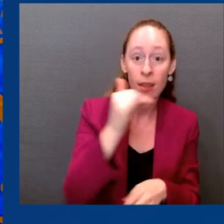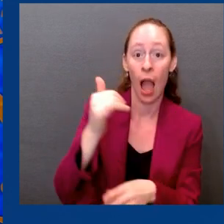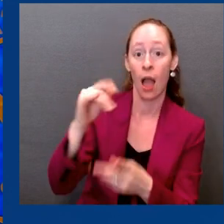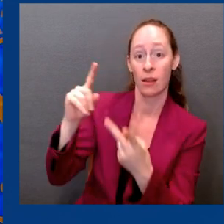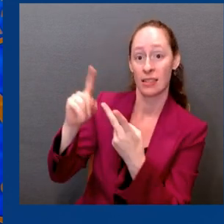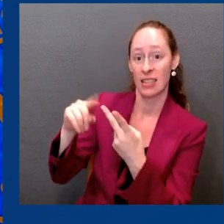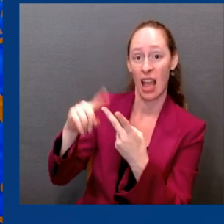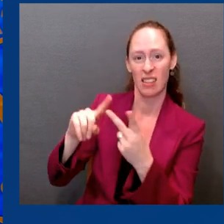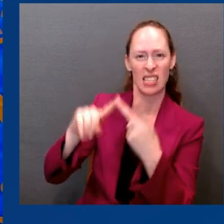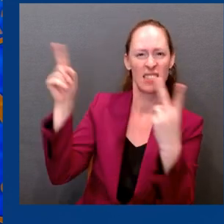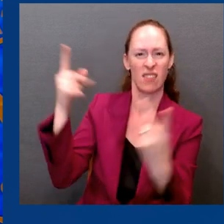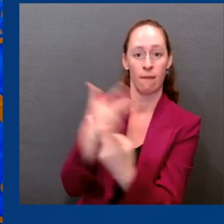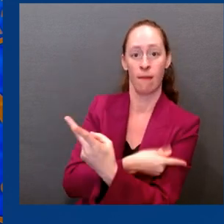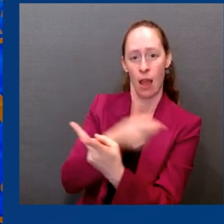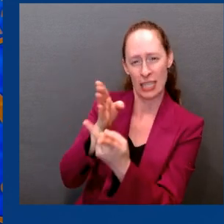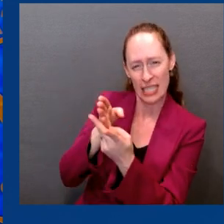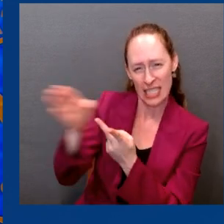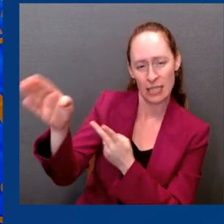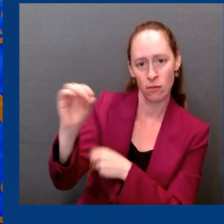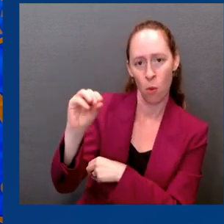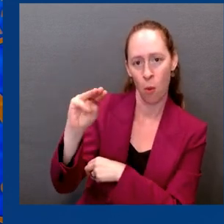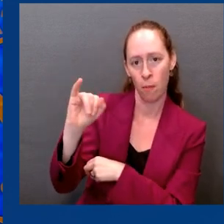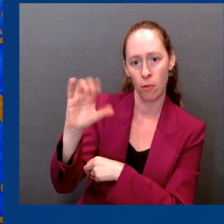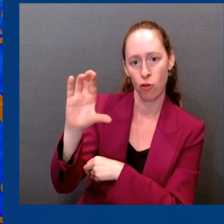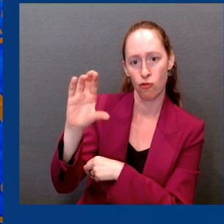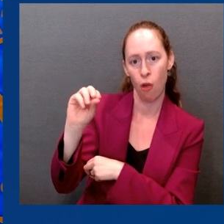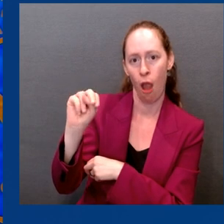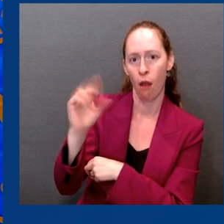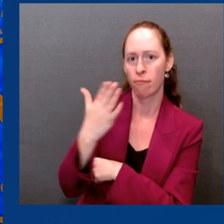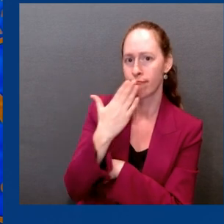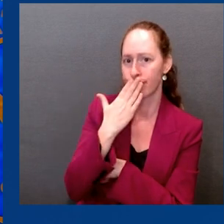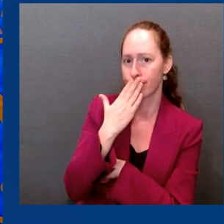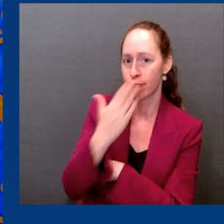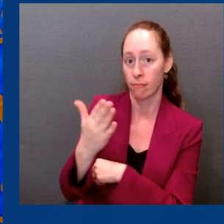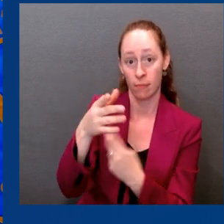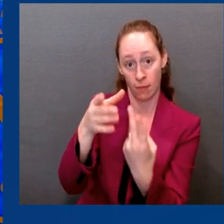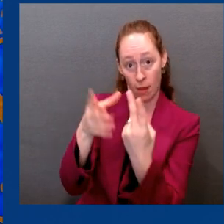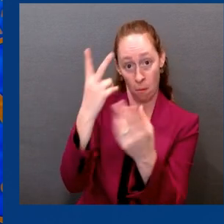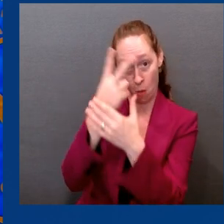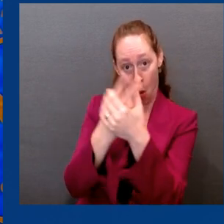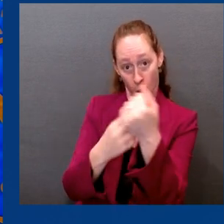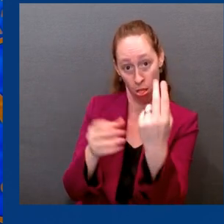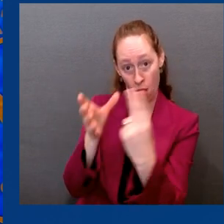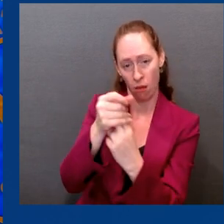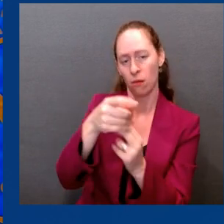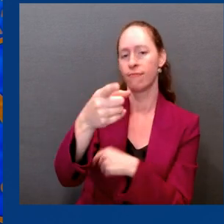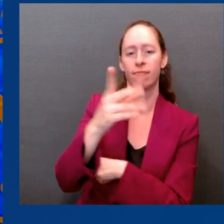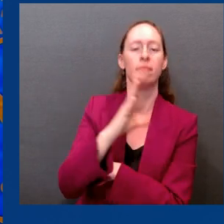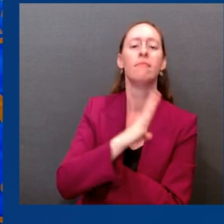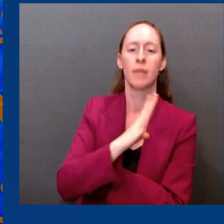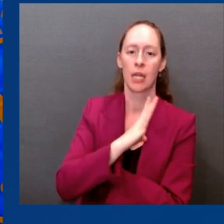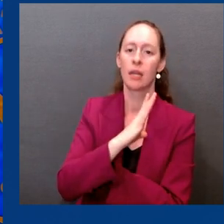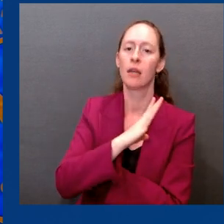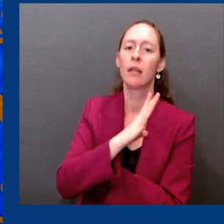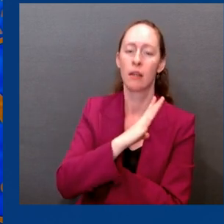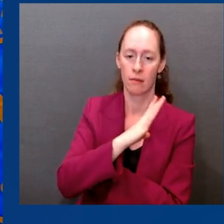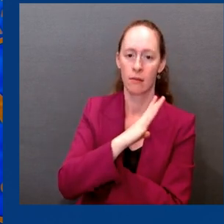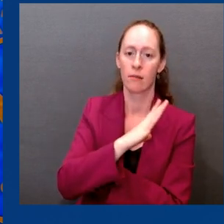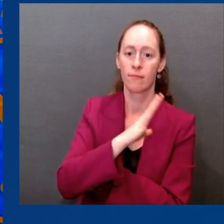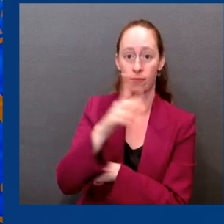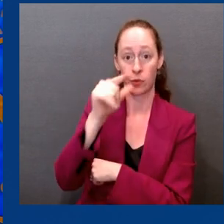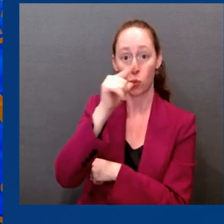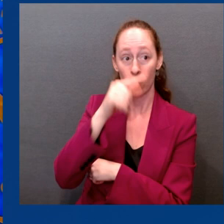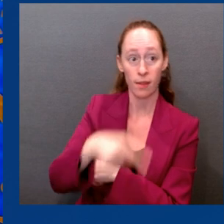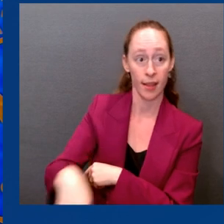These bivalent vaccines also induced higher antibody titers against all SARS-CoV-2